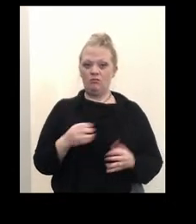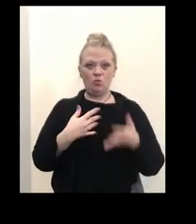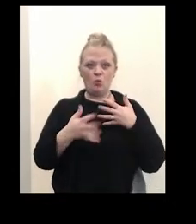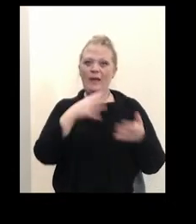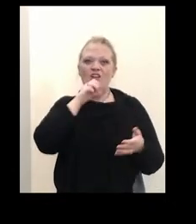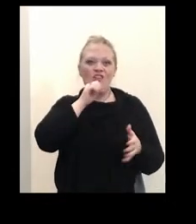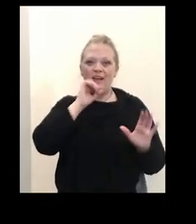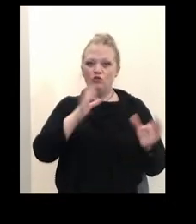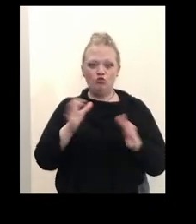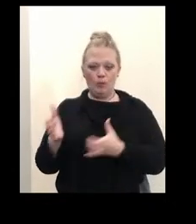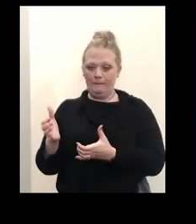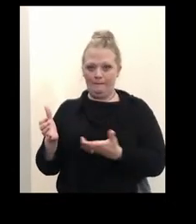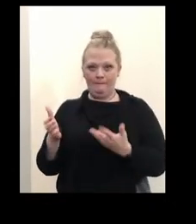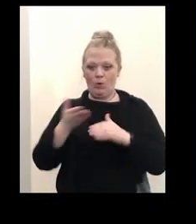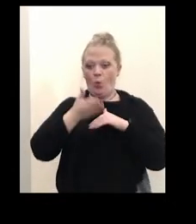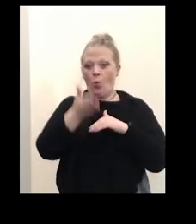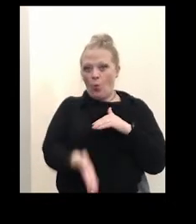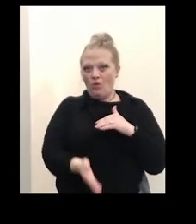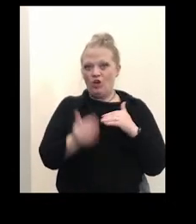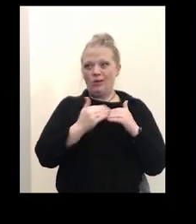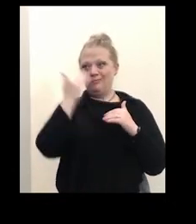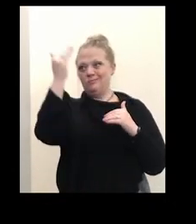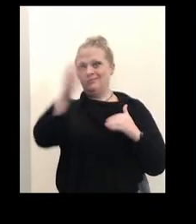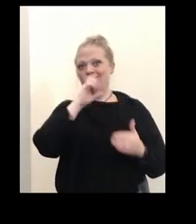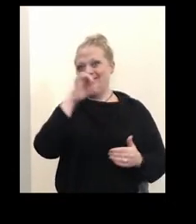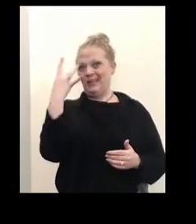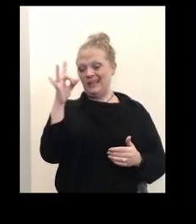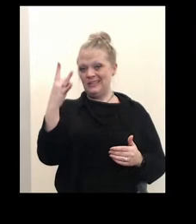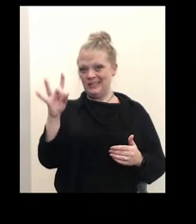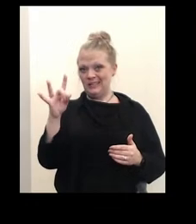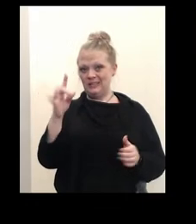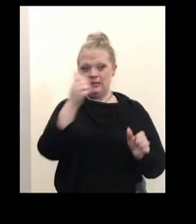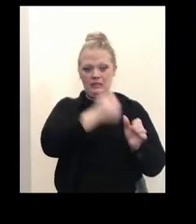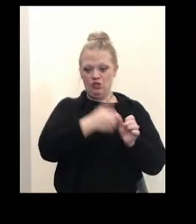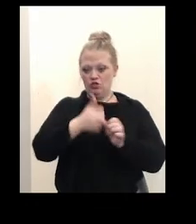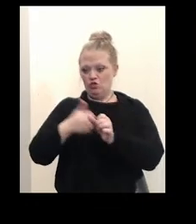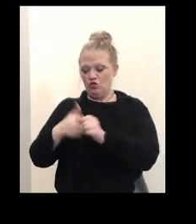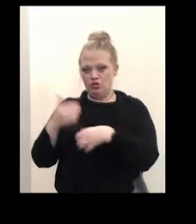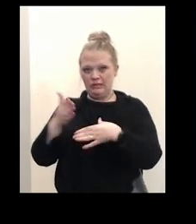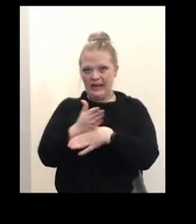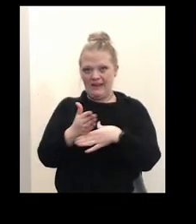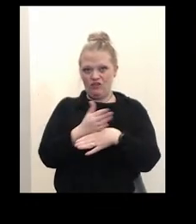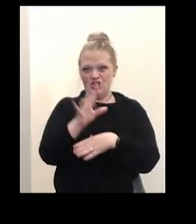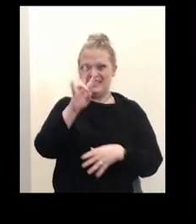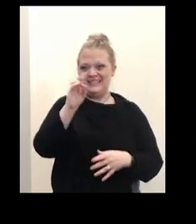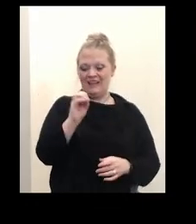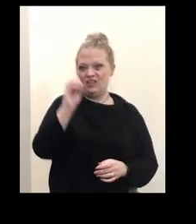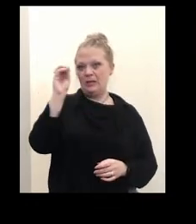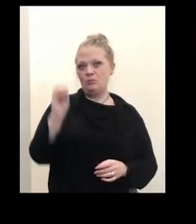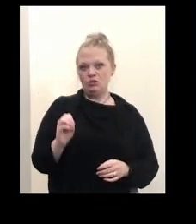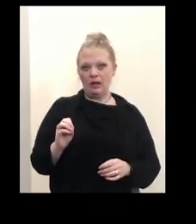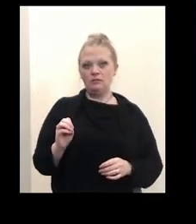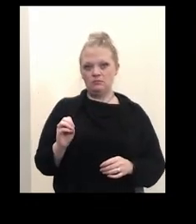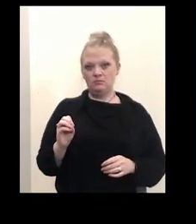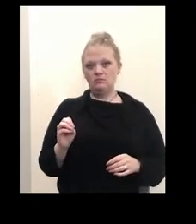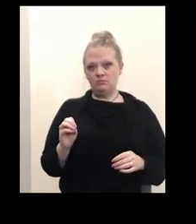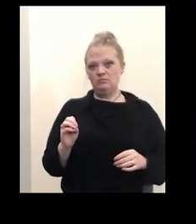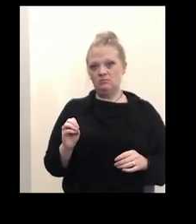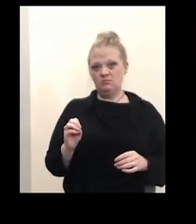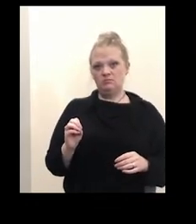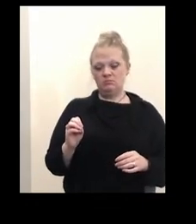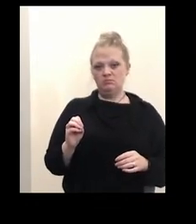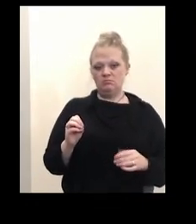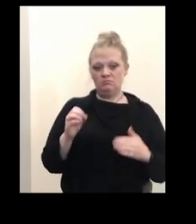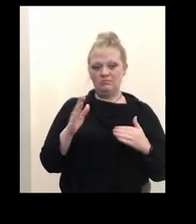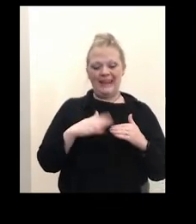is, over the age of 18, every age group has an average of at least 70% of the age group at least having